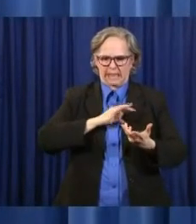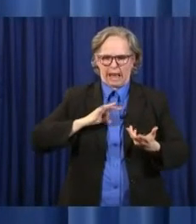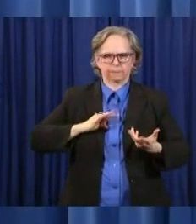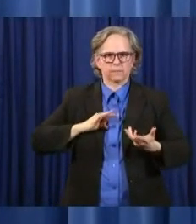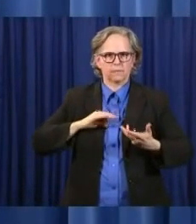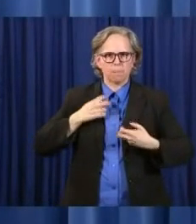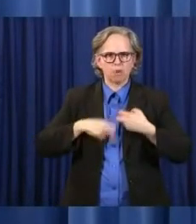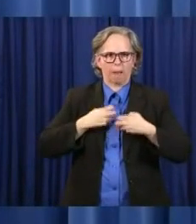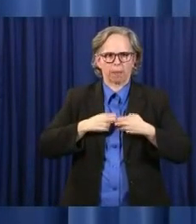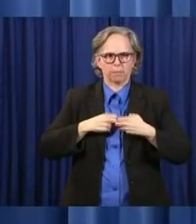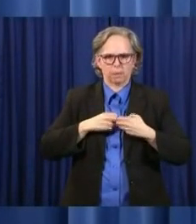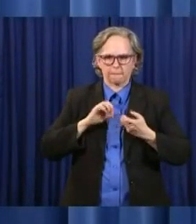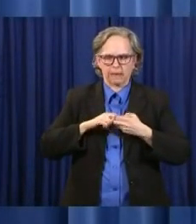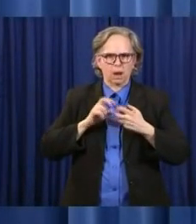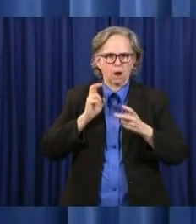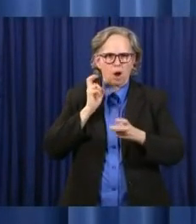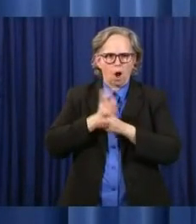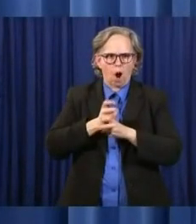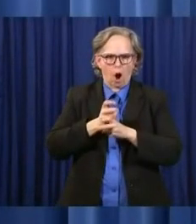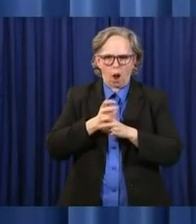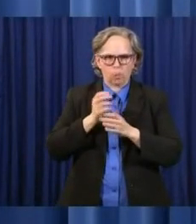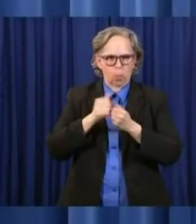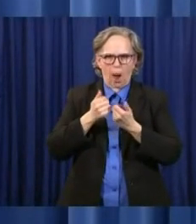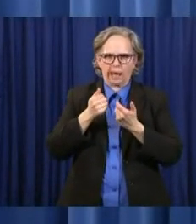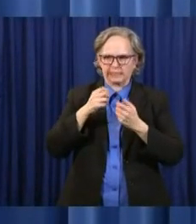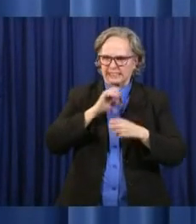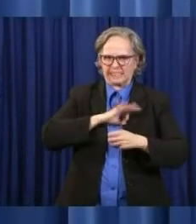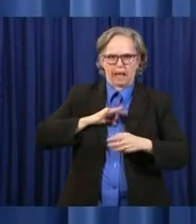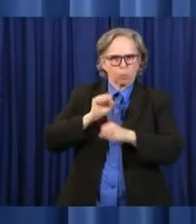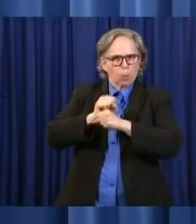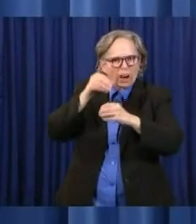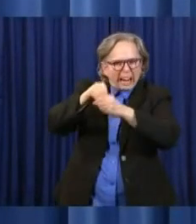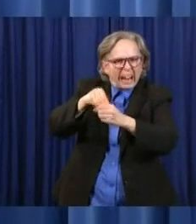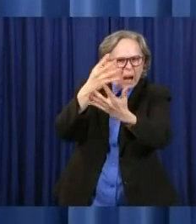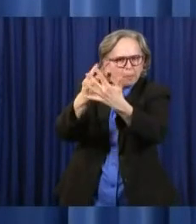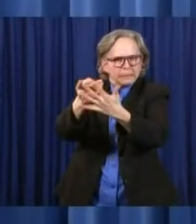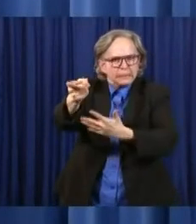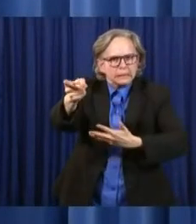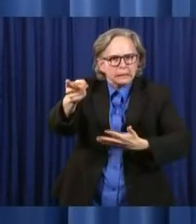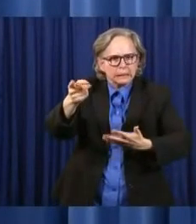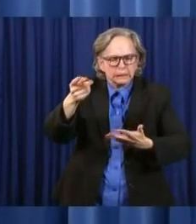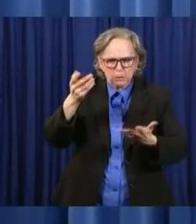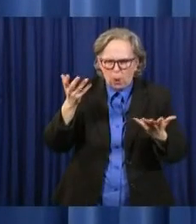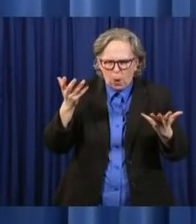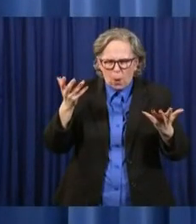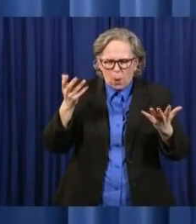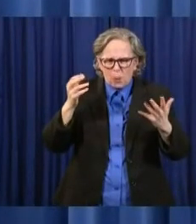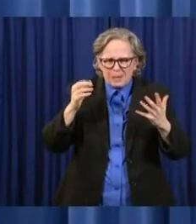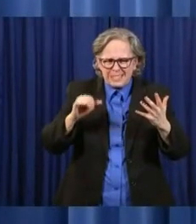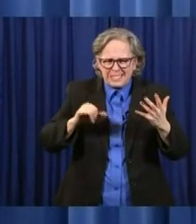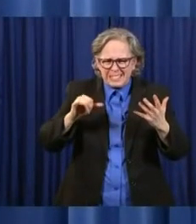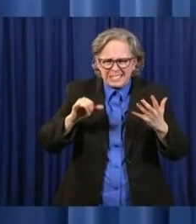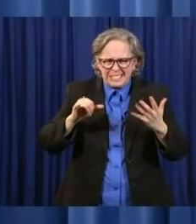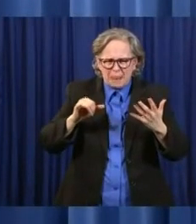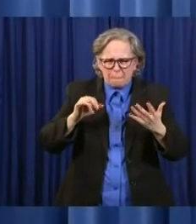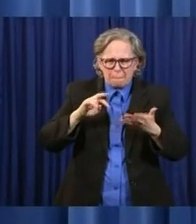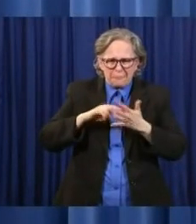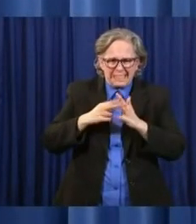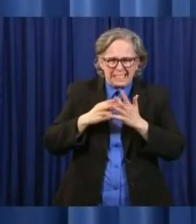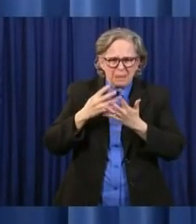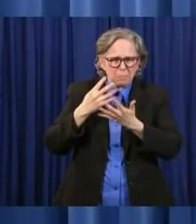and Director Murnix can talk about this, is that prisons probably have additional overtime that they are paying.